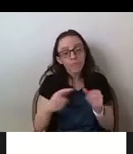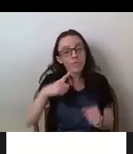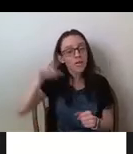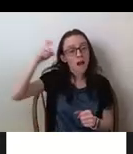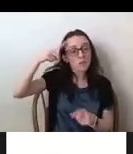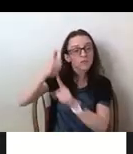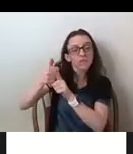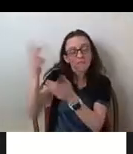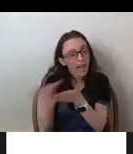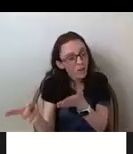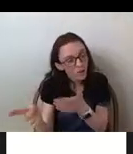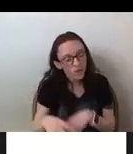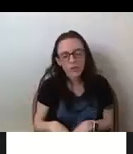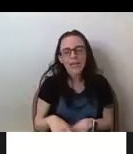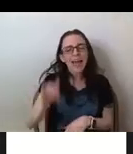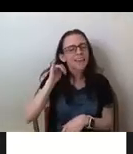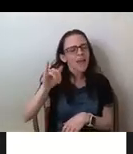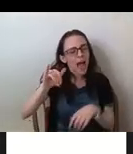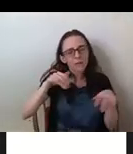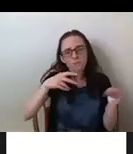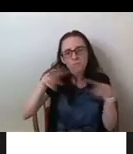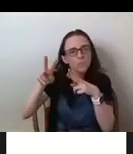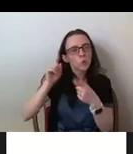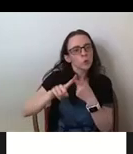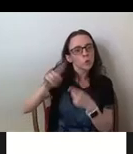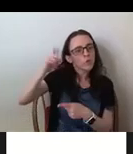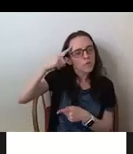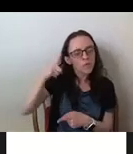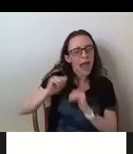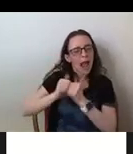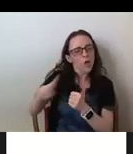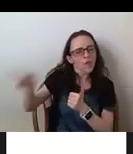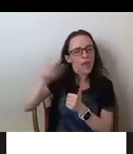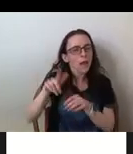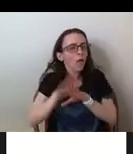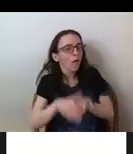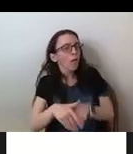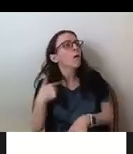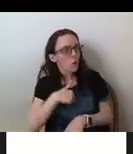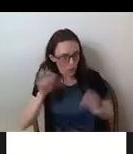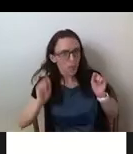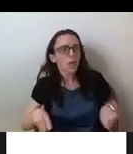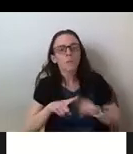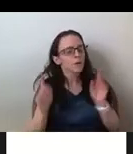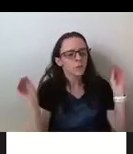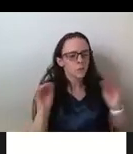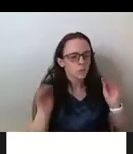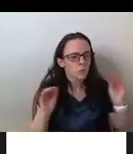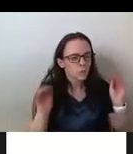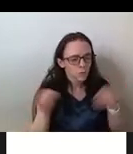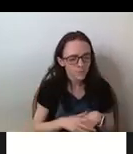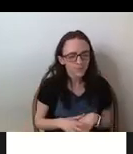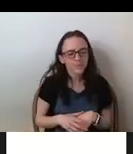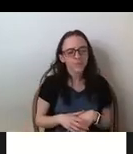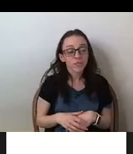often point to government, government bigotry and hypocrisy. Here an activist letter criticizes multiple government narratives at once.